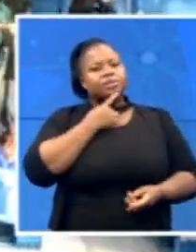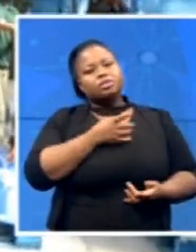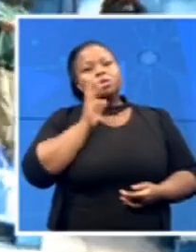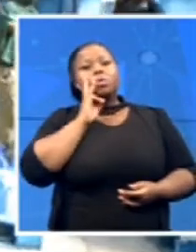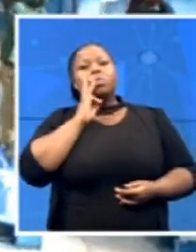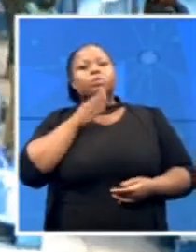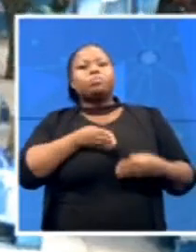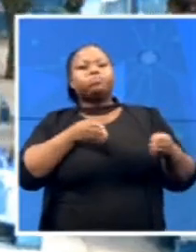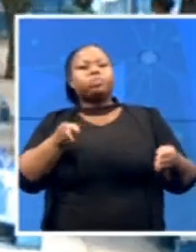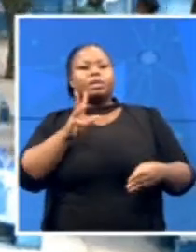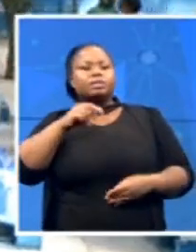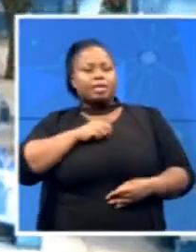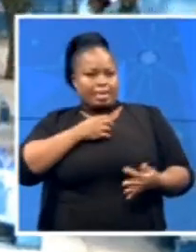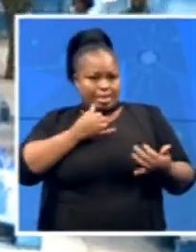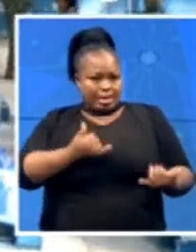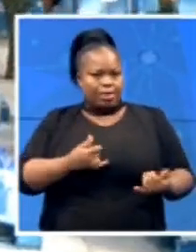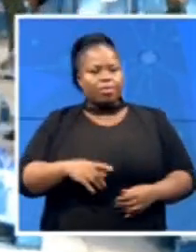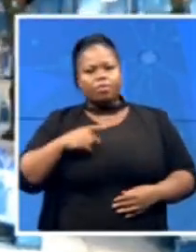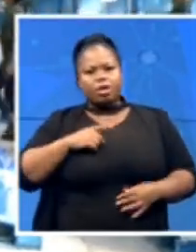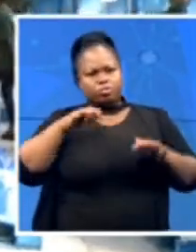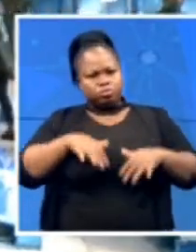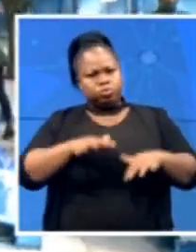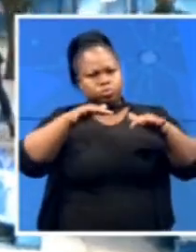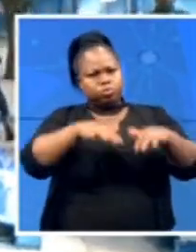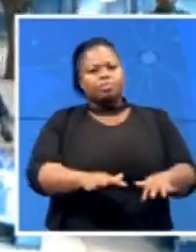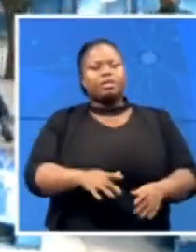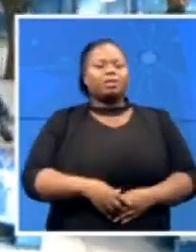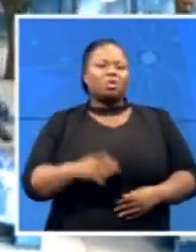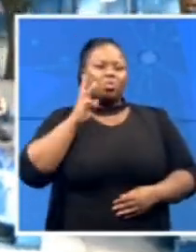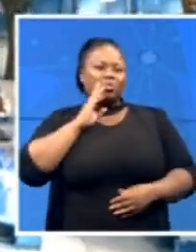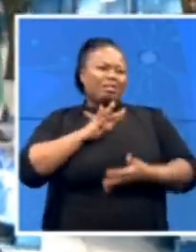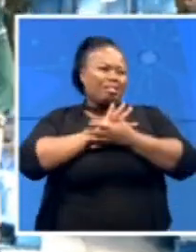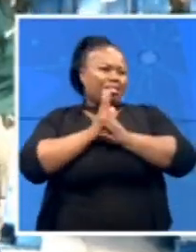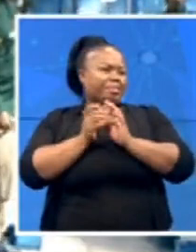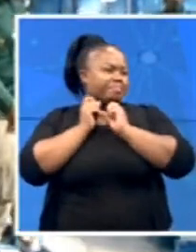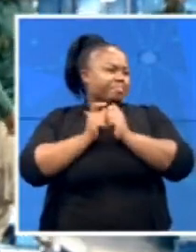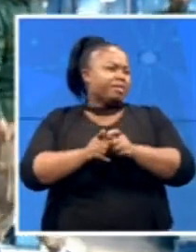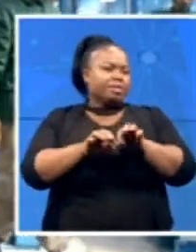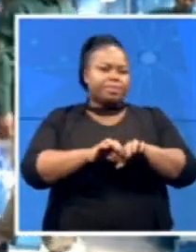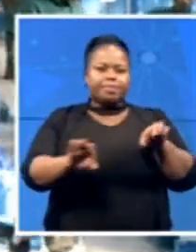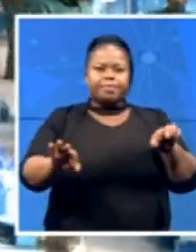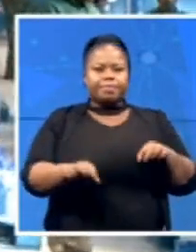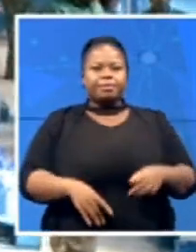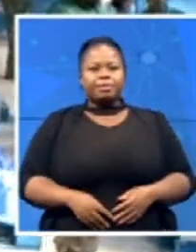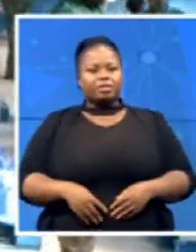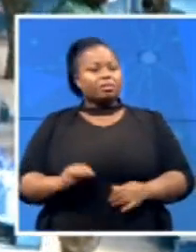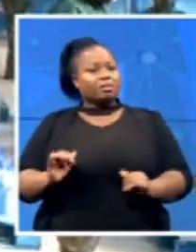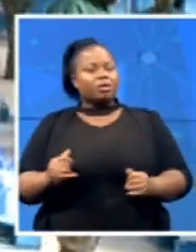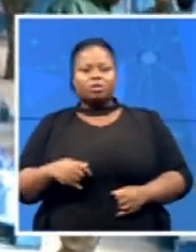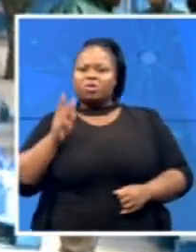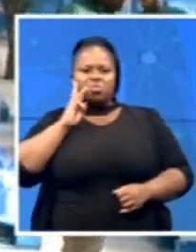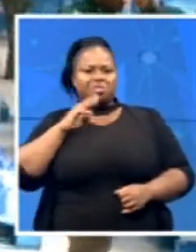because of the flooding, the water is contaminated. Burst pipes, there's debris, so the water is not drinkable. So water,